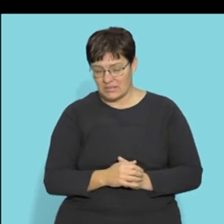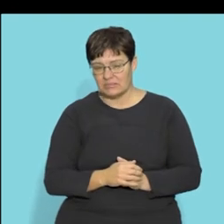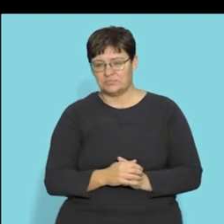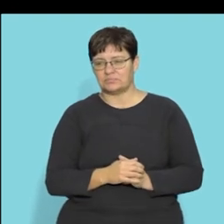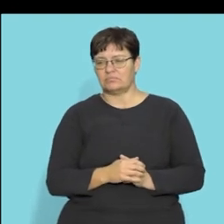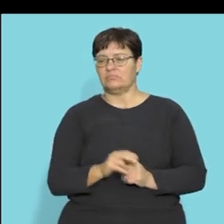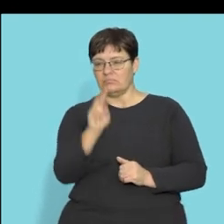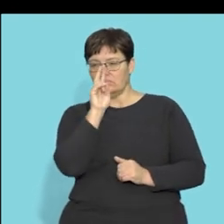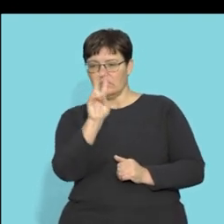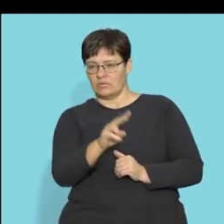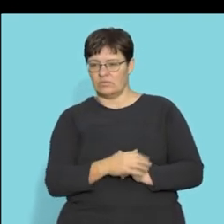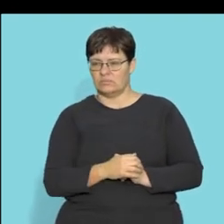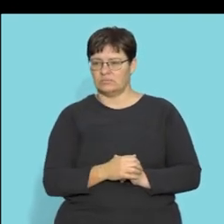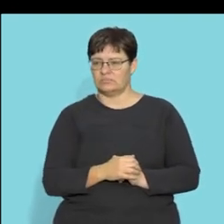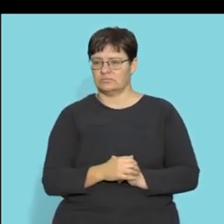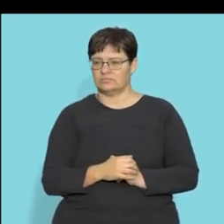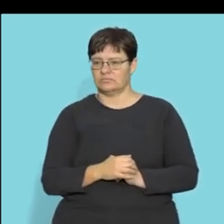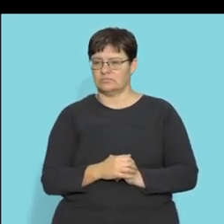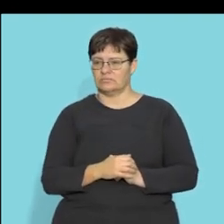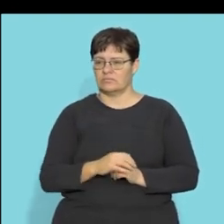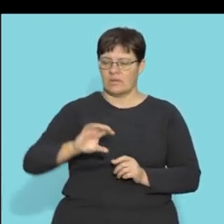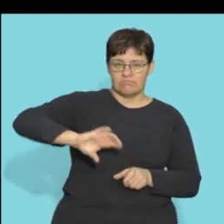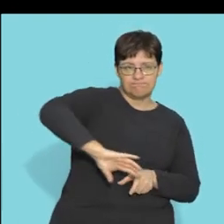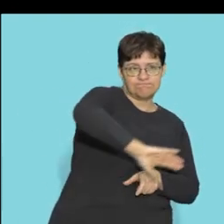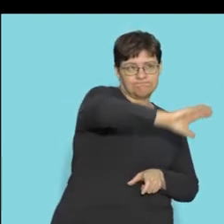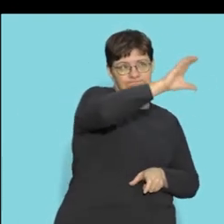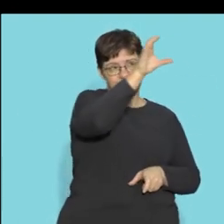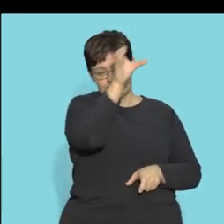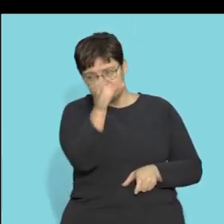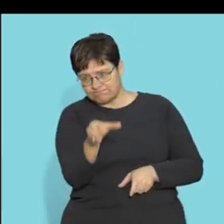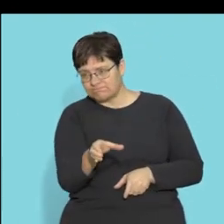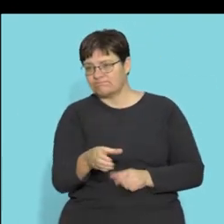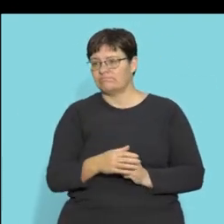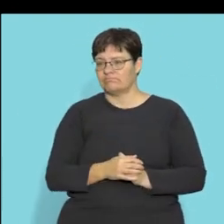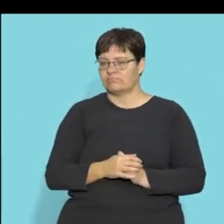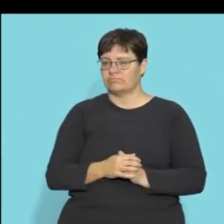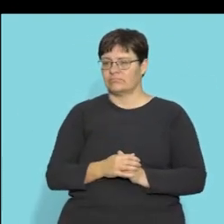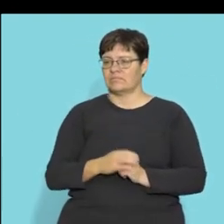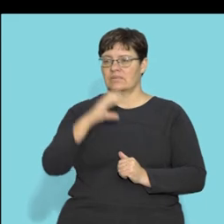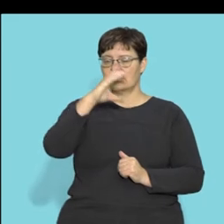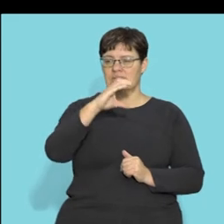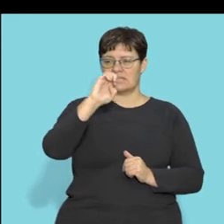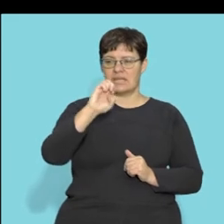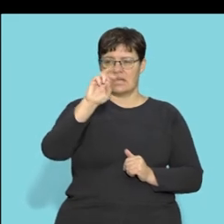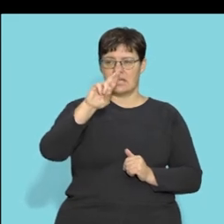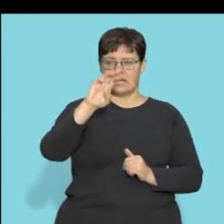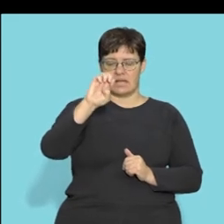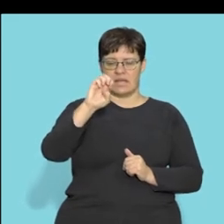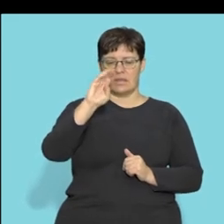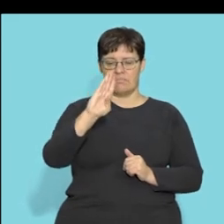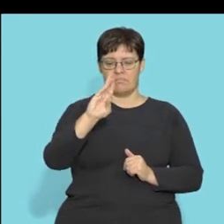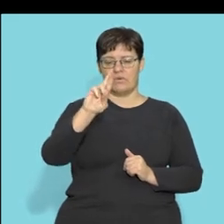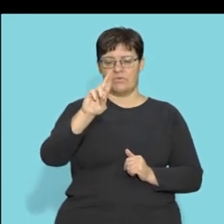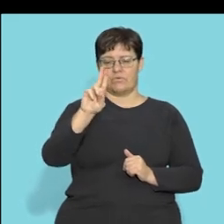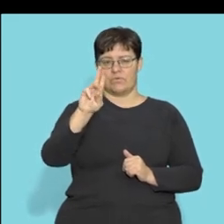firstly when we look at this picture you'll see the big beige part like i said the folded part that's a